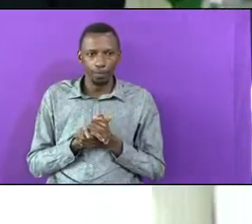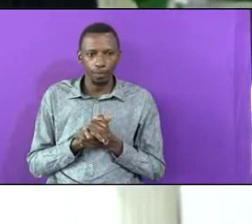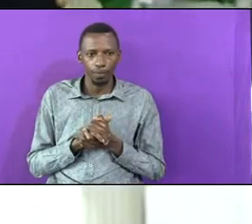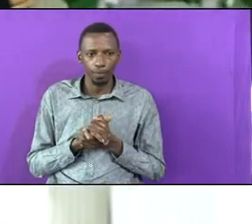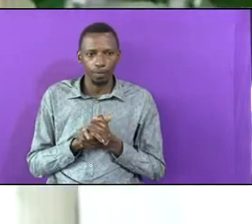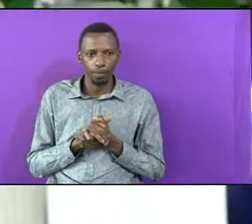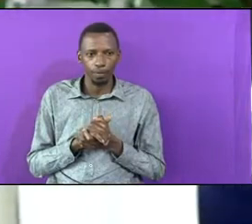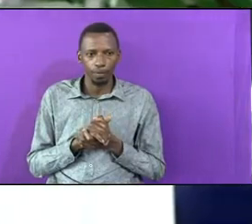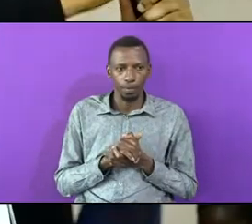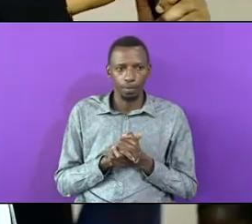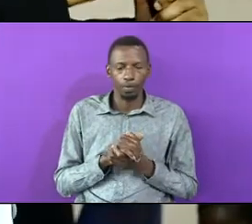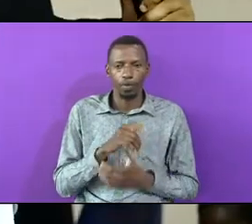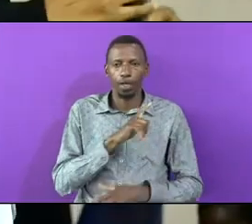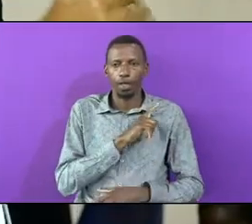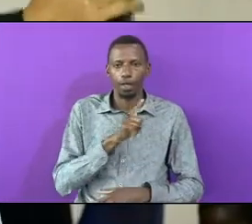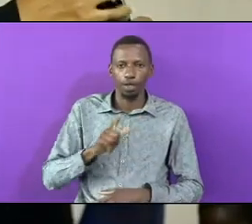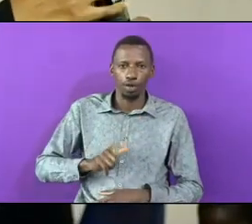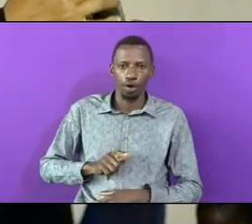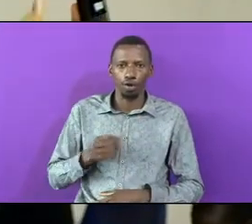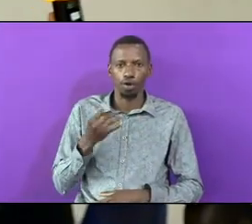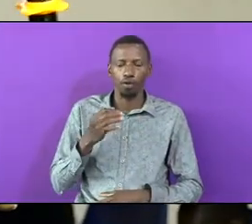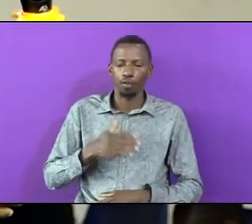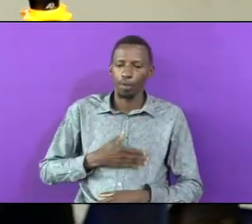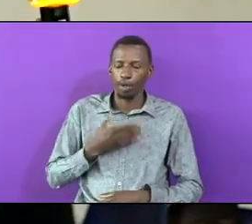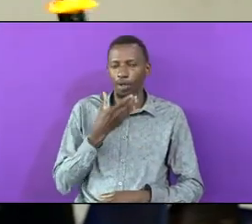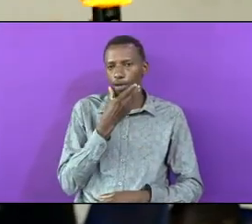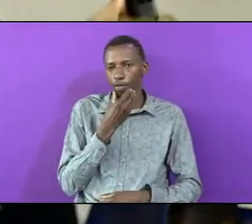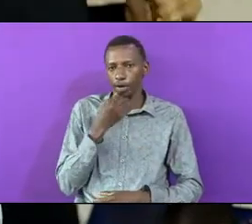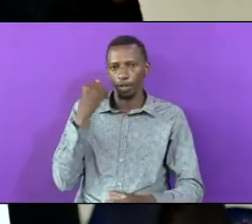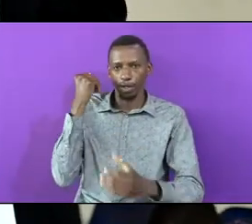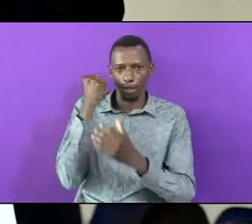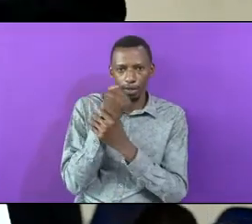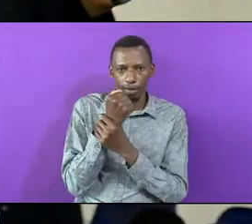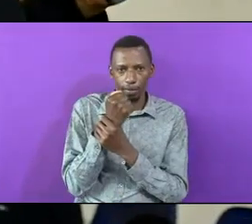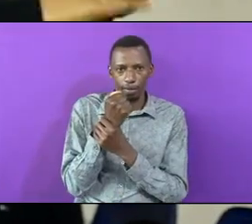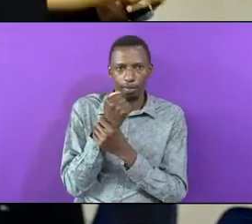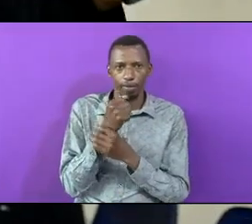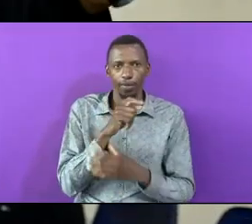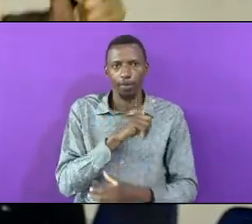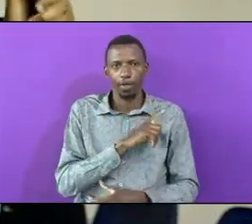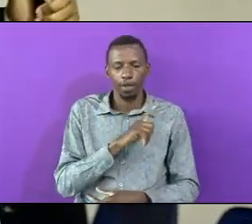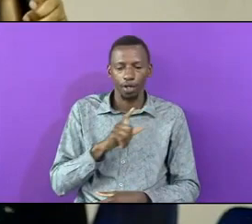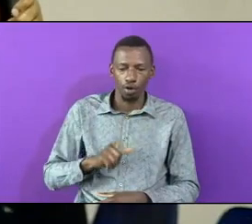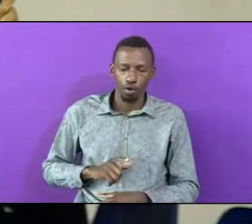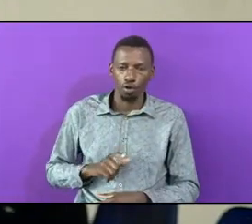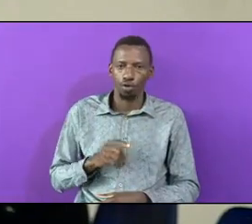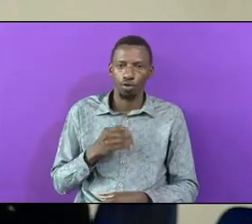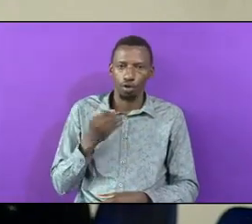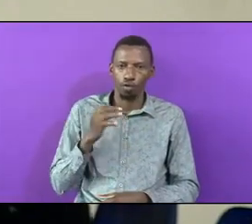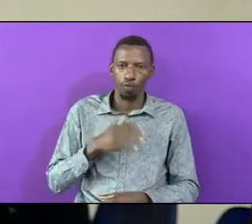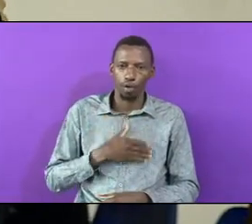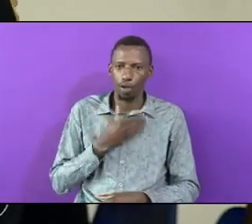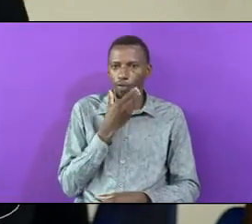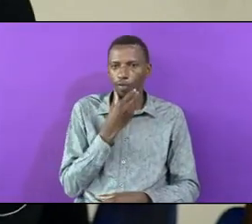The God Of My Father Who Abraham The God Of My Father Who Is Sucker